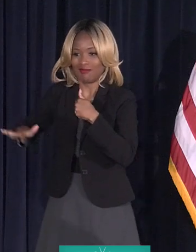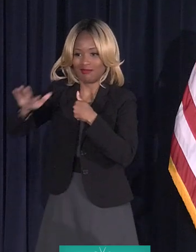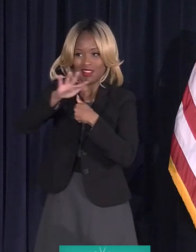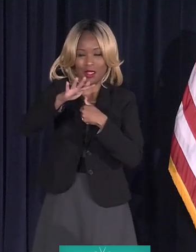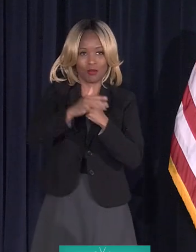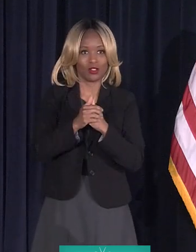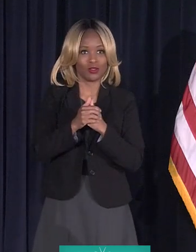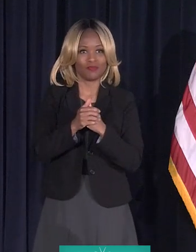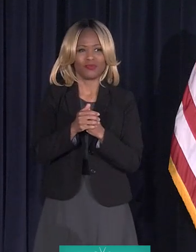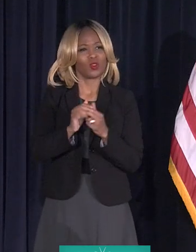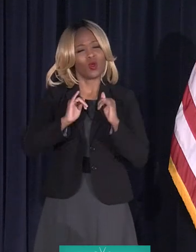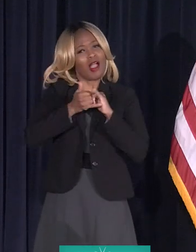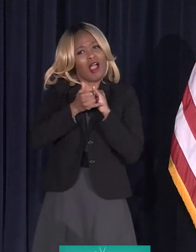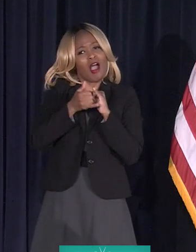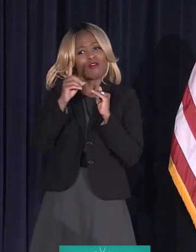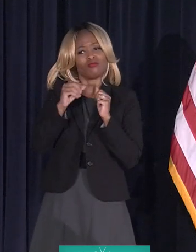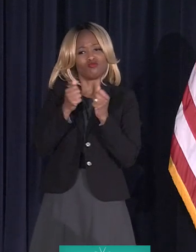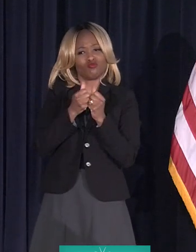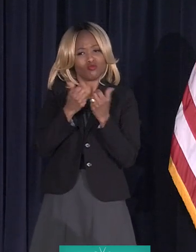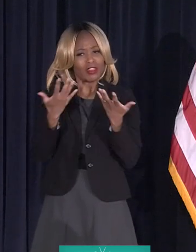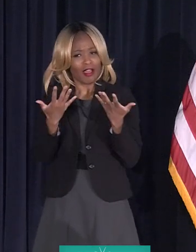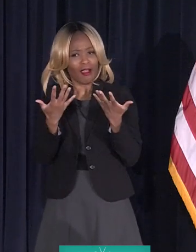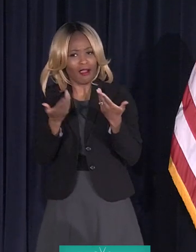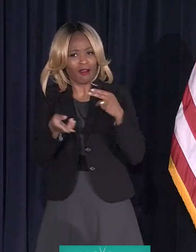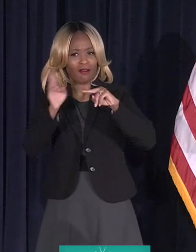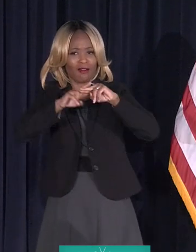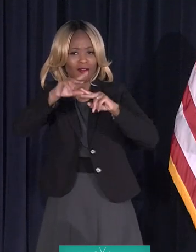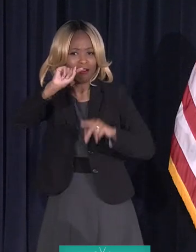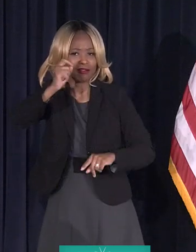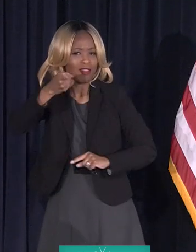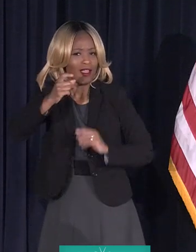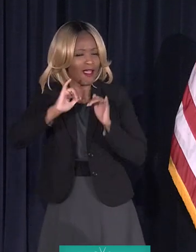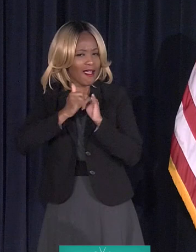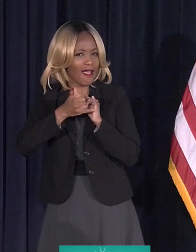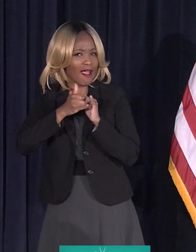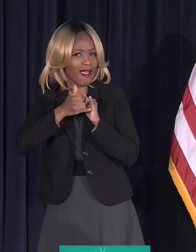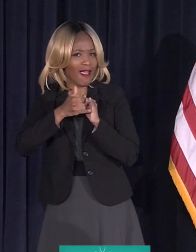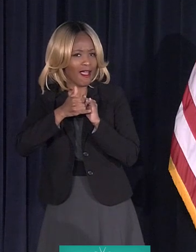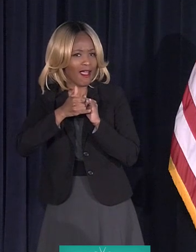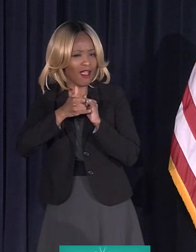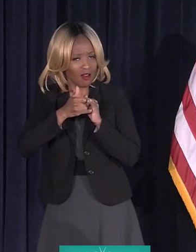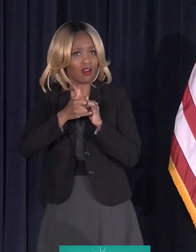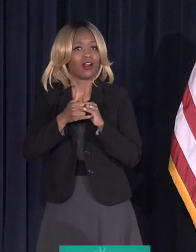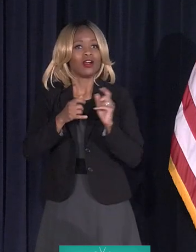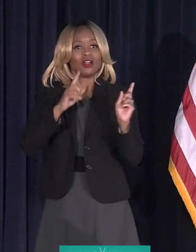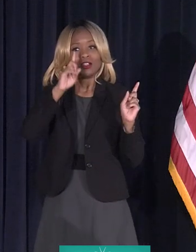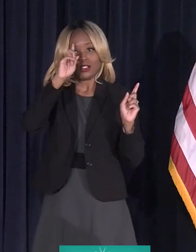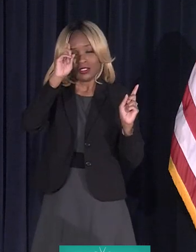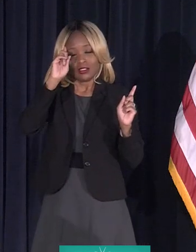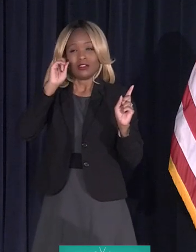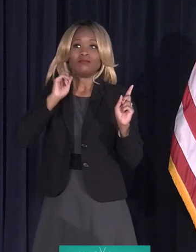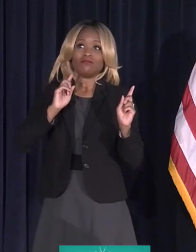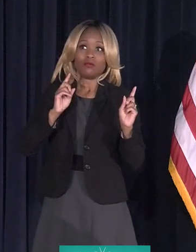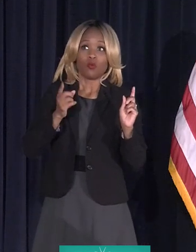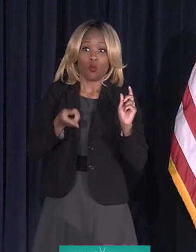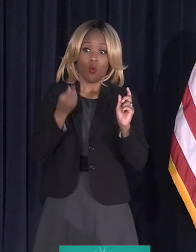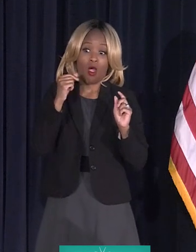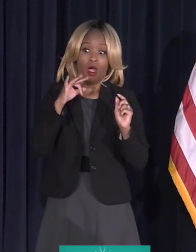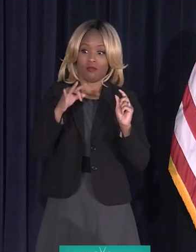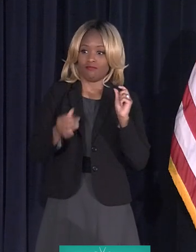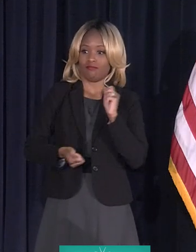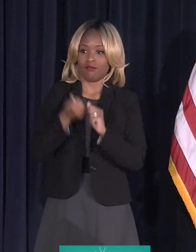do this without raising taxes? And this is probably one of the most exciting things. We have had